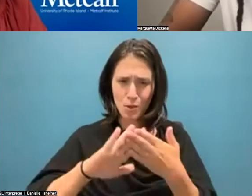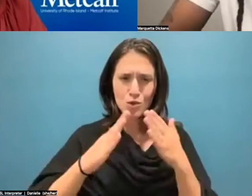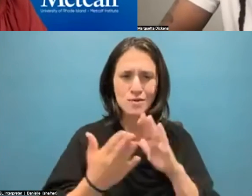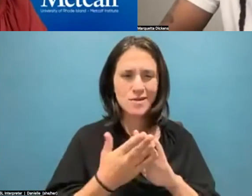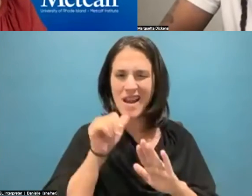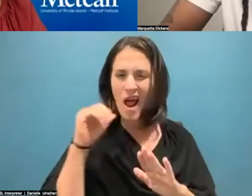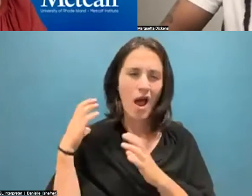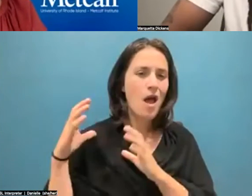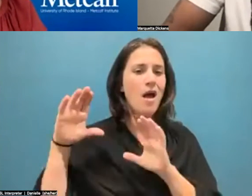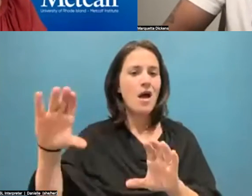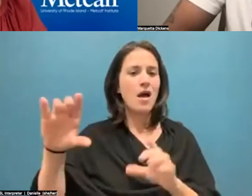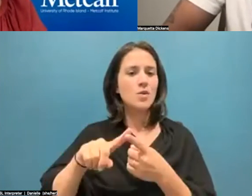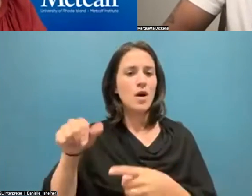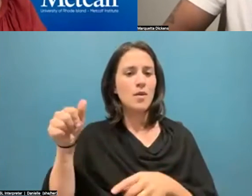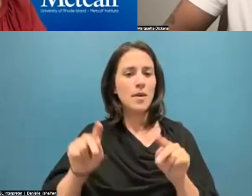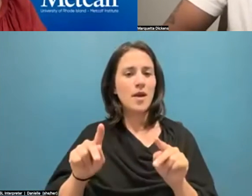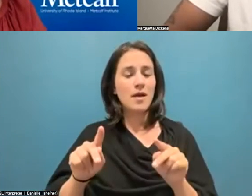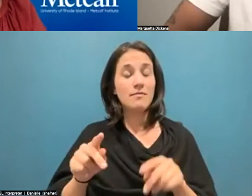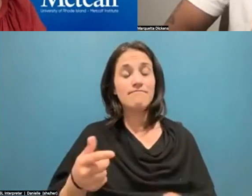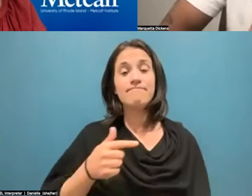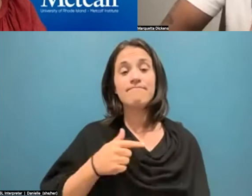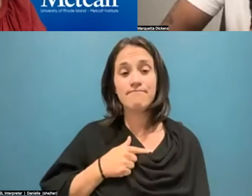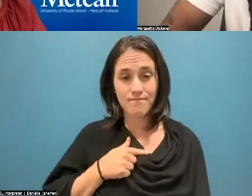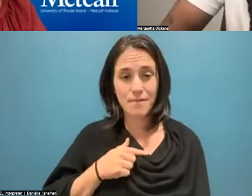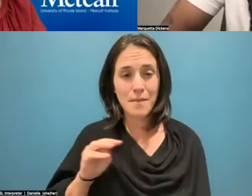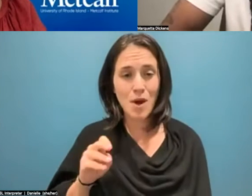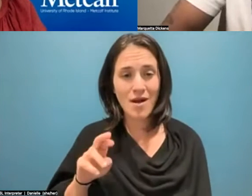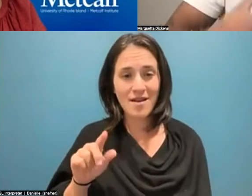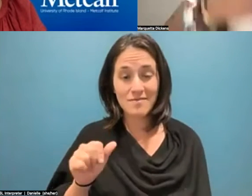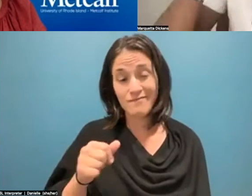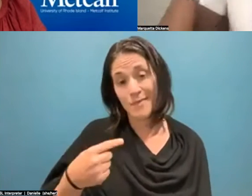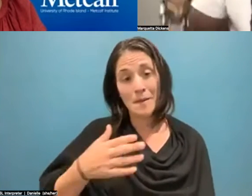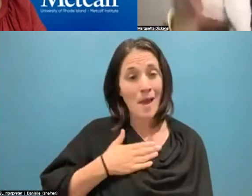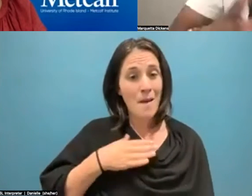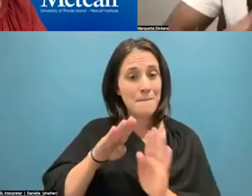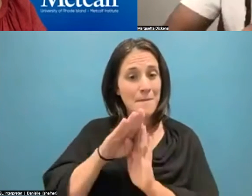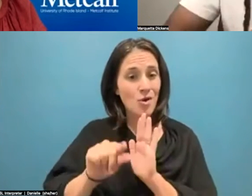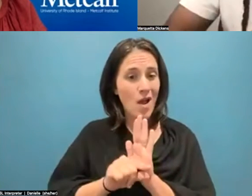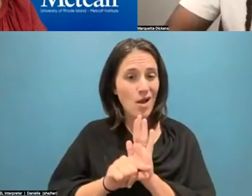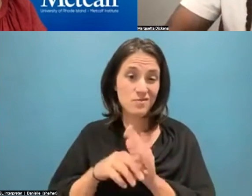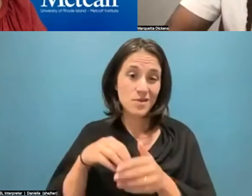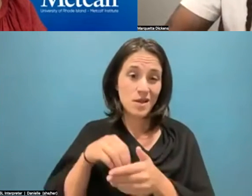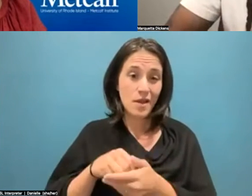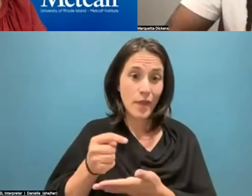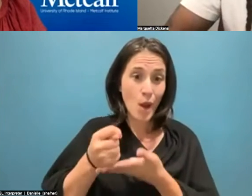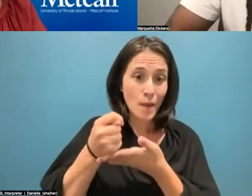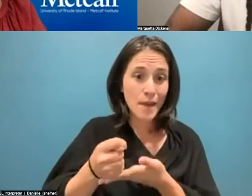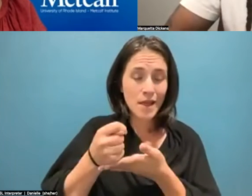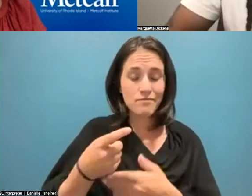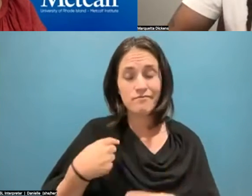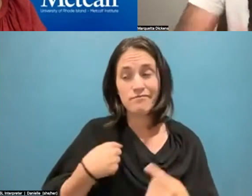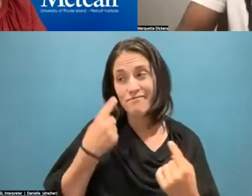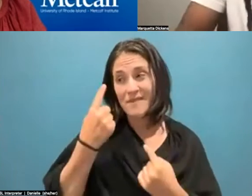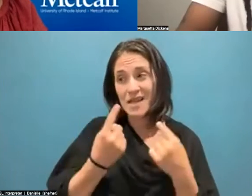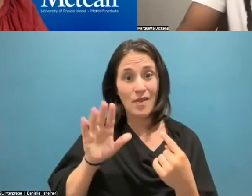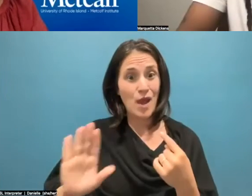an ongoing, that's an ongoing thing, right? I have a background in therapy. So I always kind of view people's decisions and the way they move through